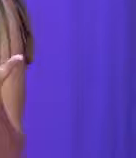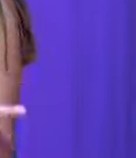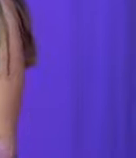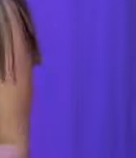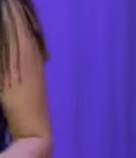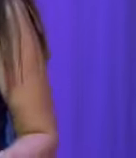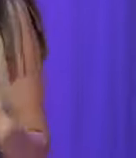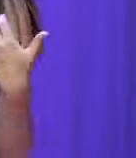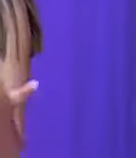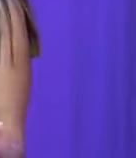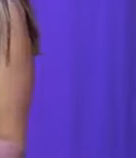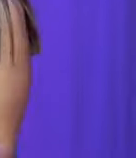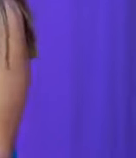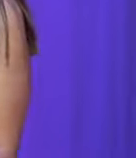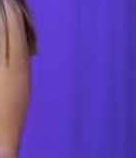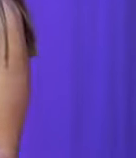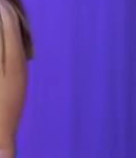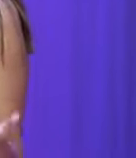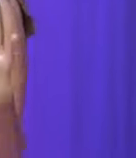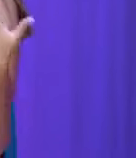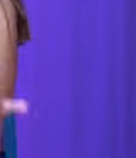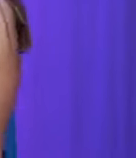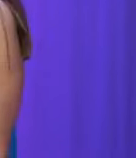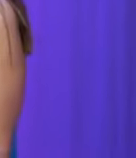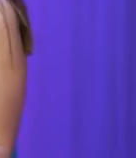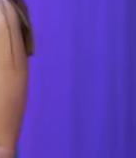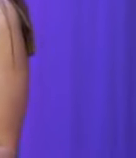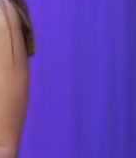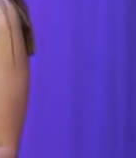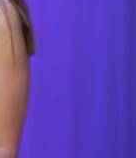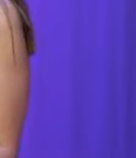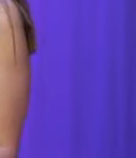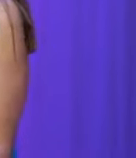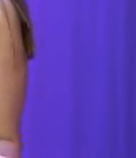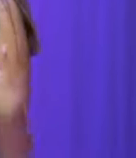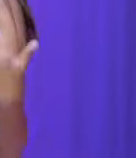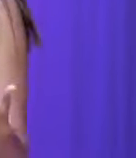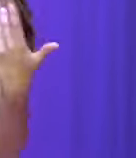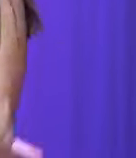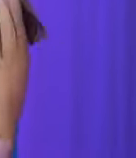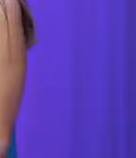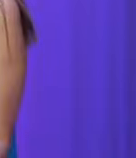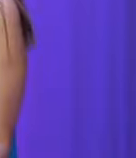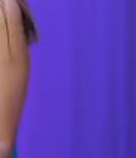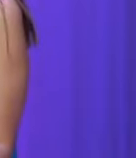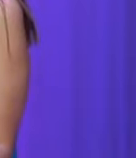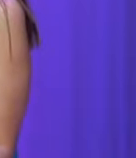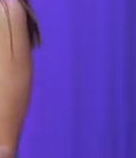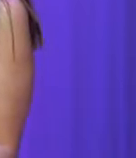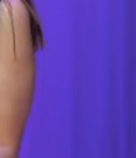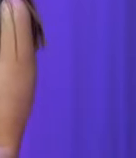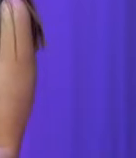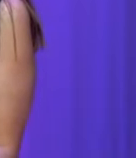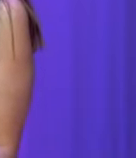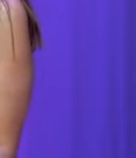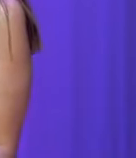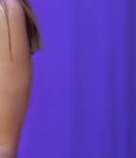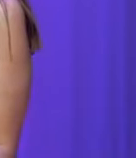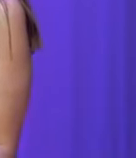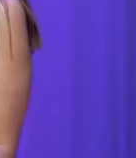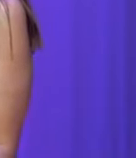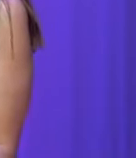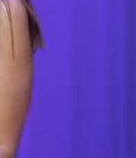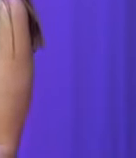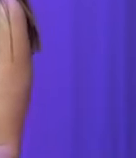methodology even, um, for future festivals? And what are the investments which you are thinking of